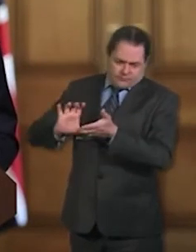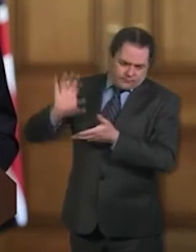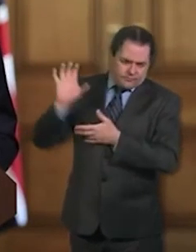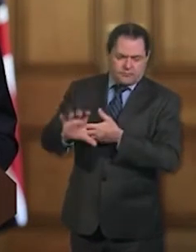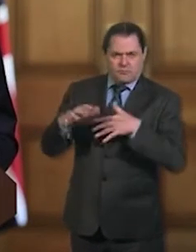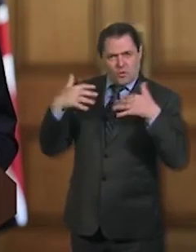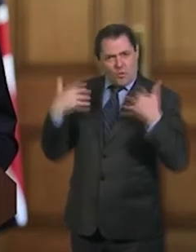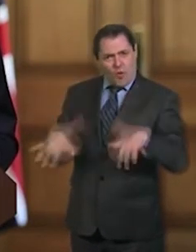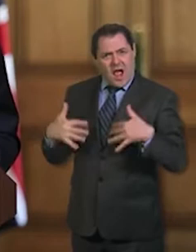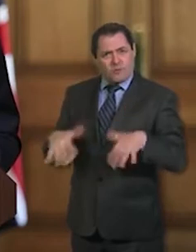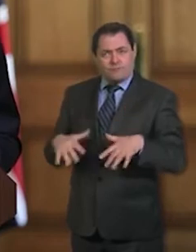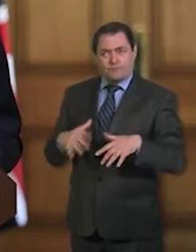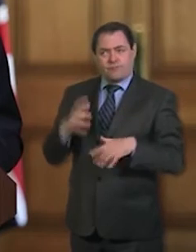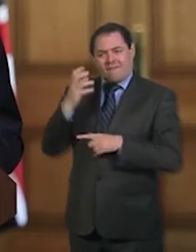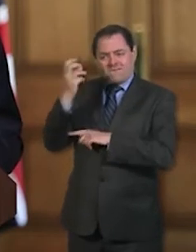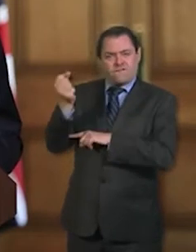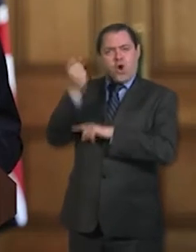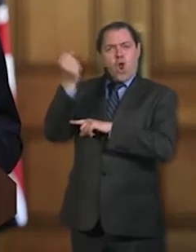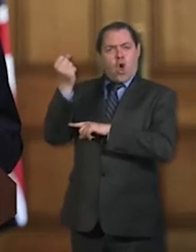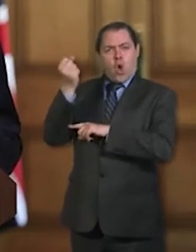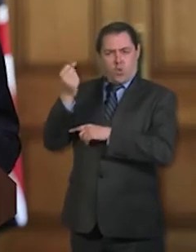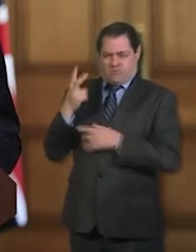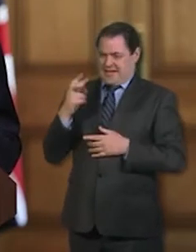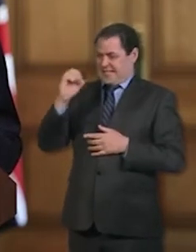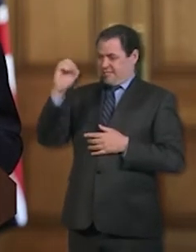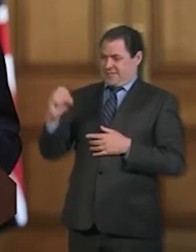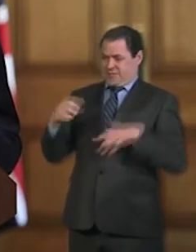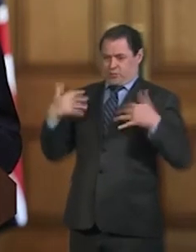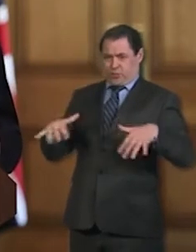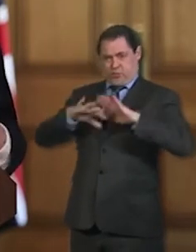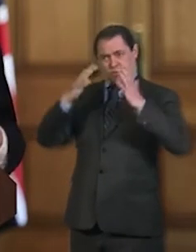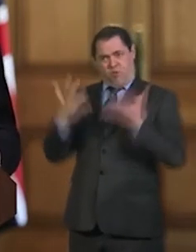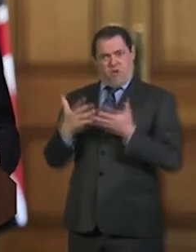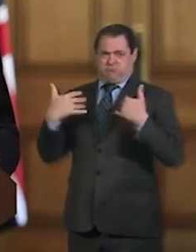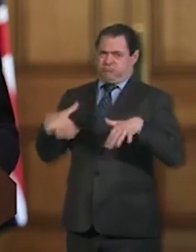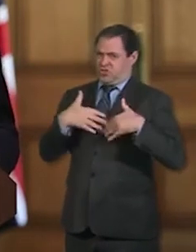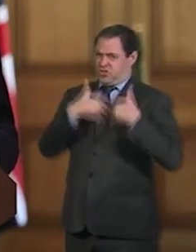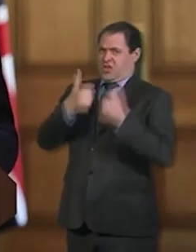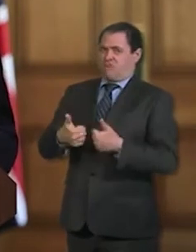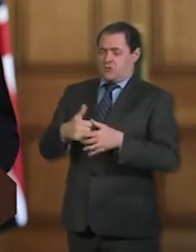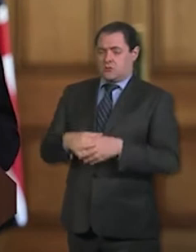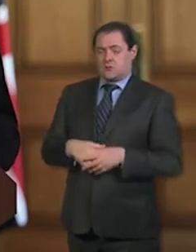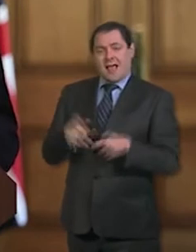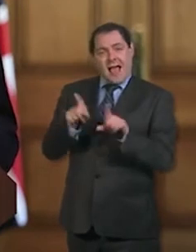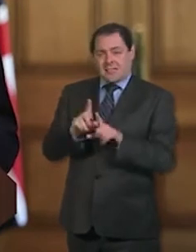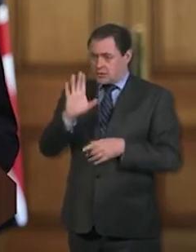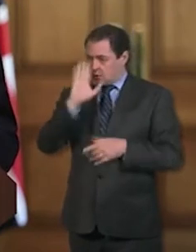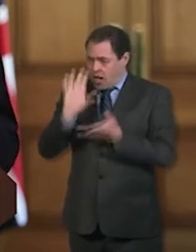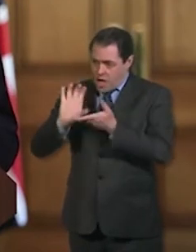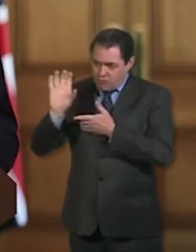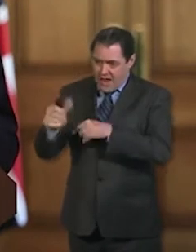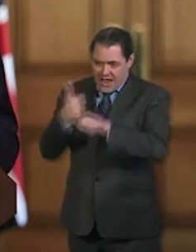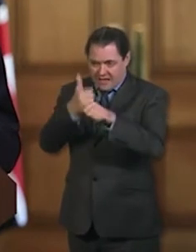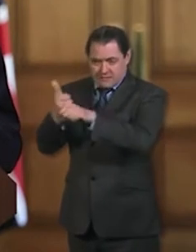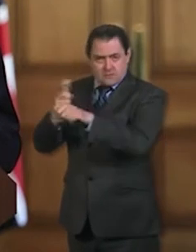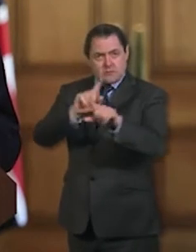generous in the world, and the direct support for businesses, because our judgment is that it's best to keep businesses up and